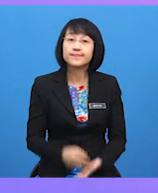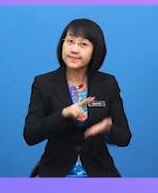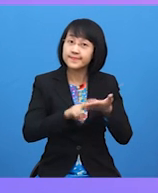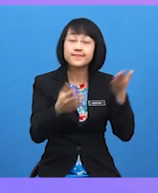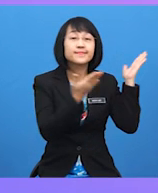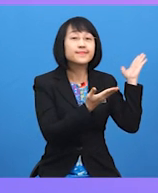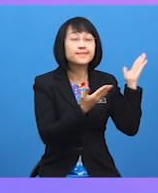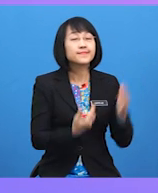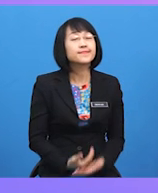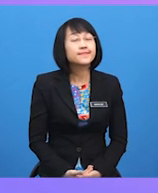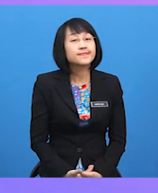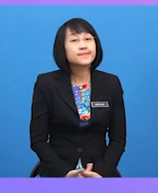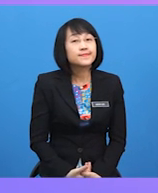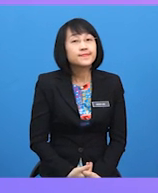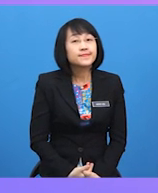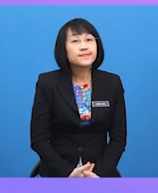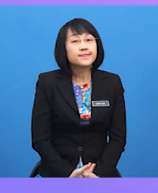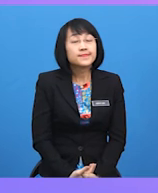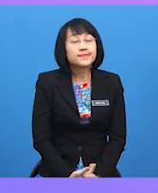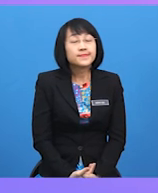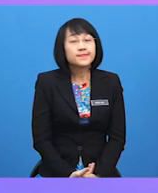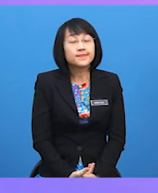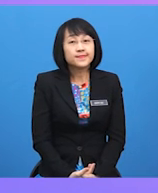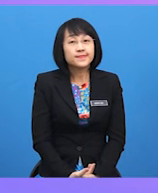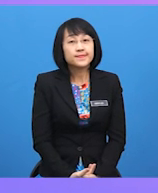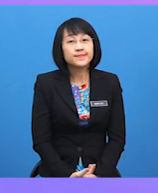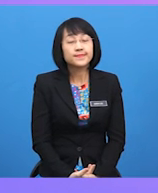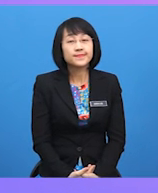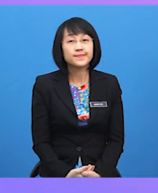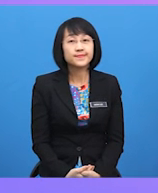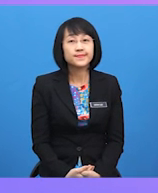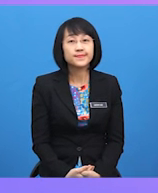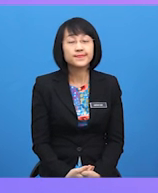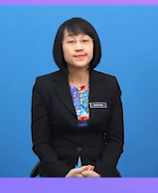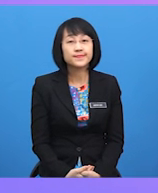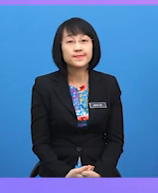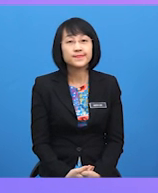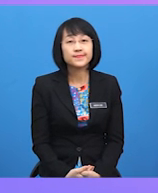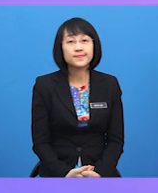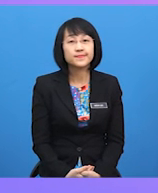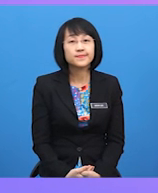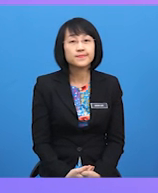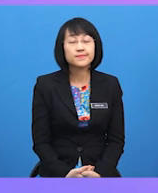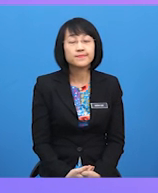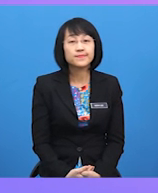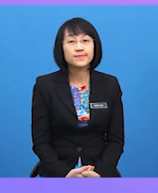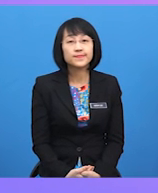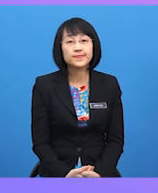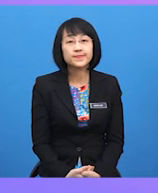There were also animal shows during the day, but we could not catch any.